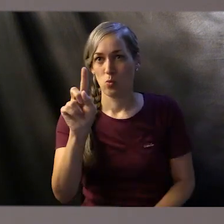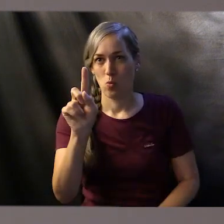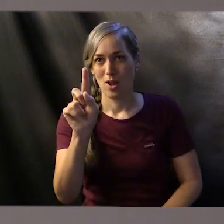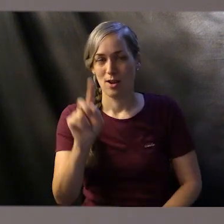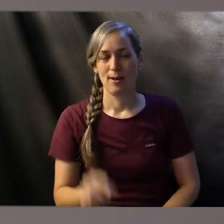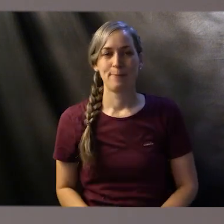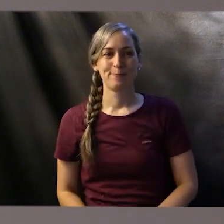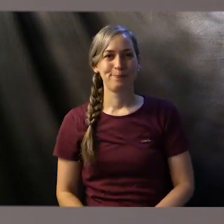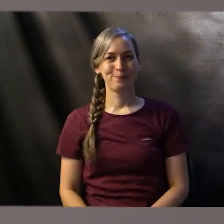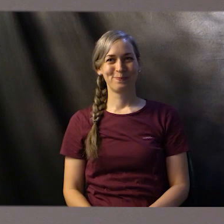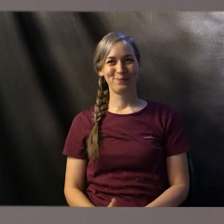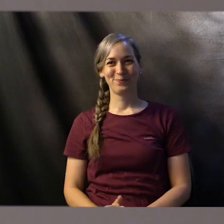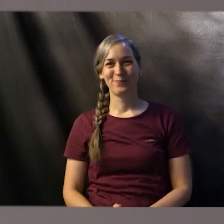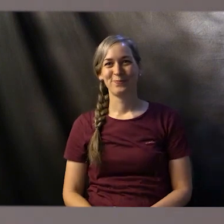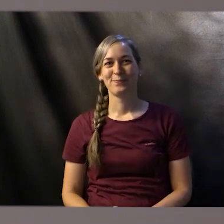verse 1.